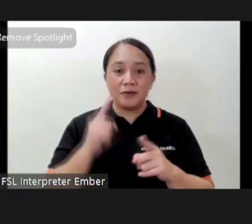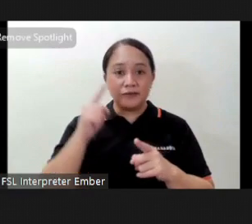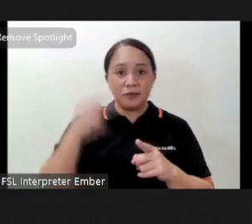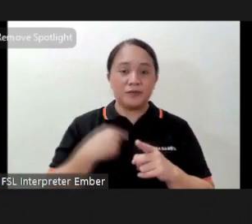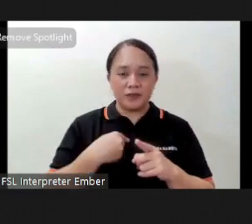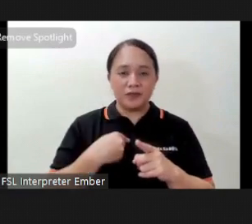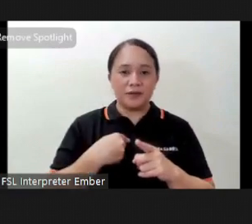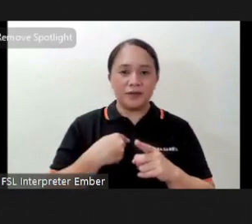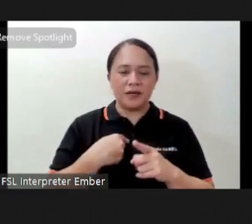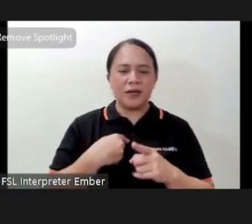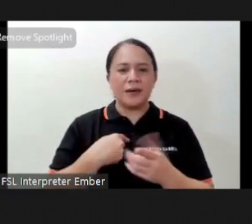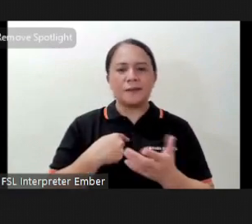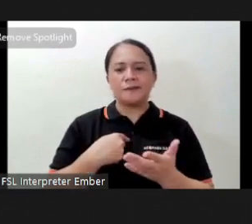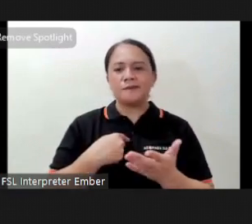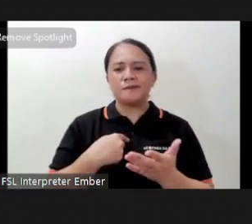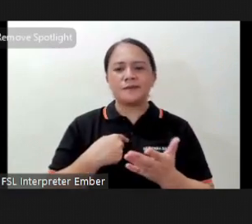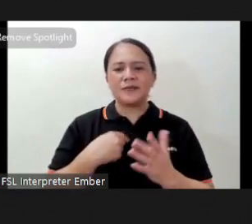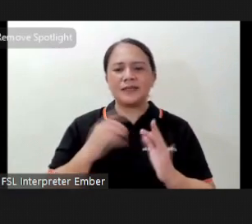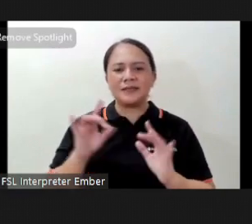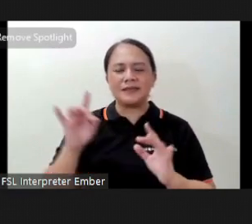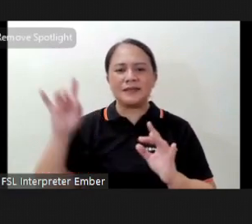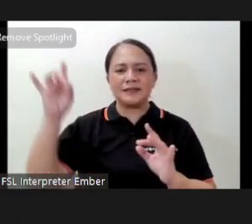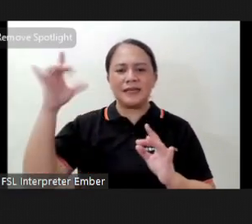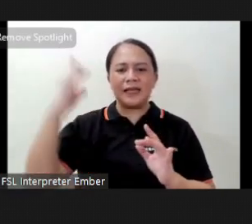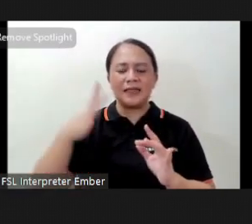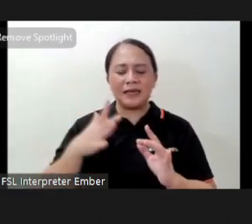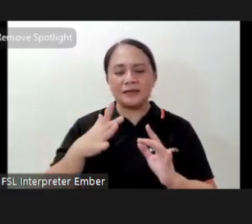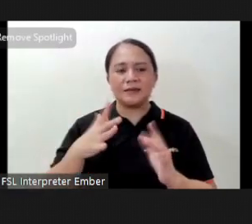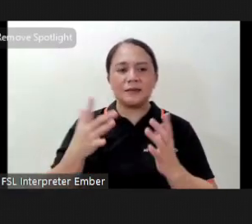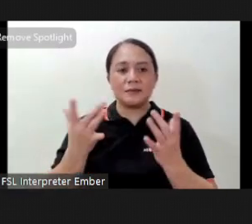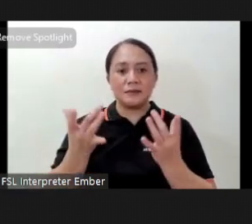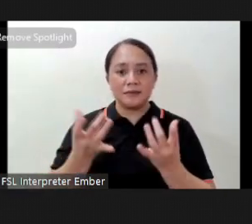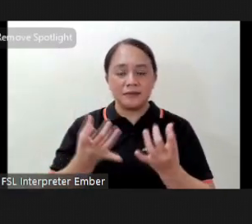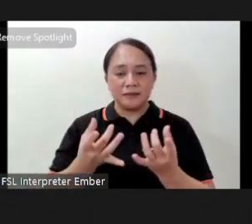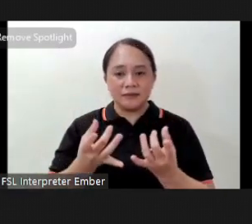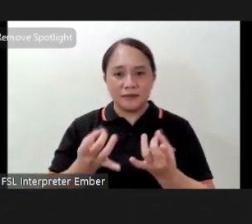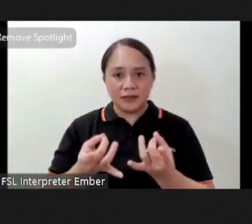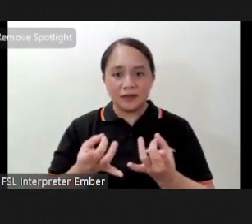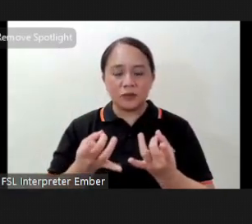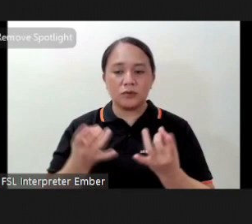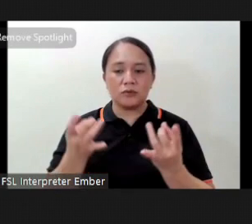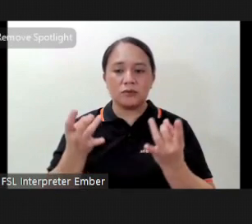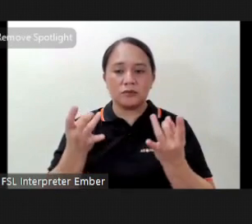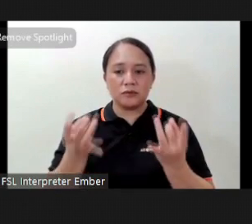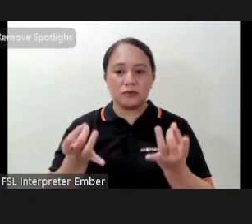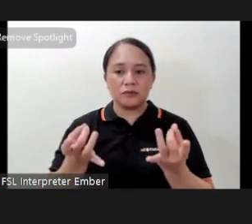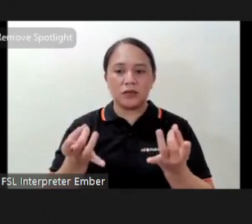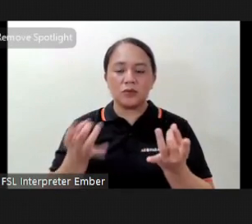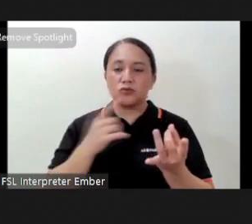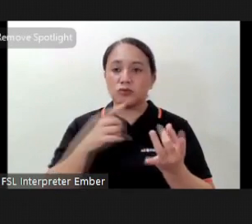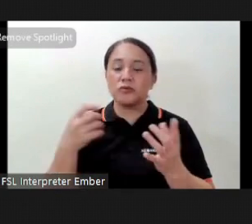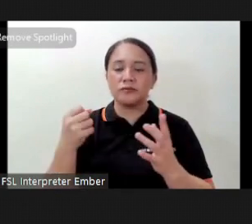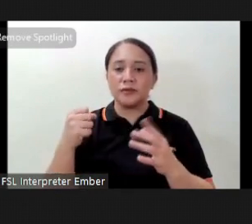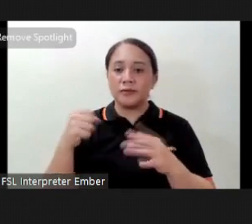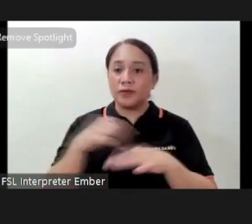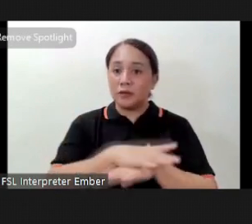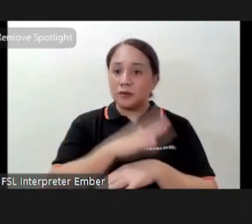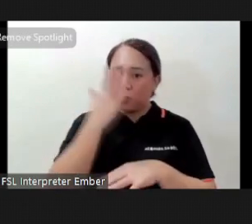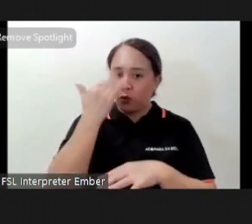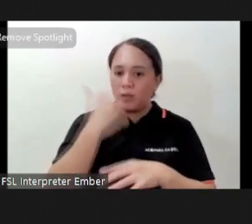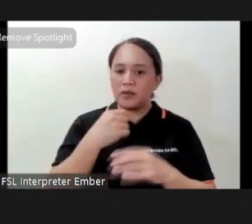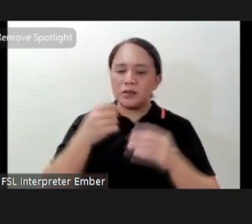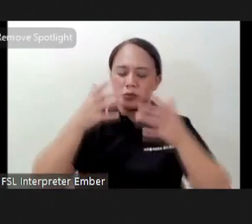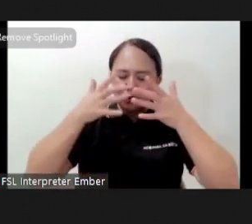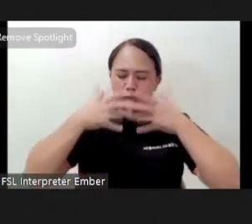the light meditation is very effective because it also washes